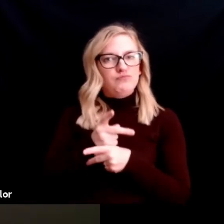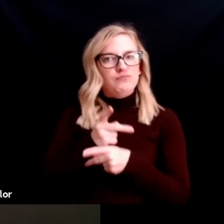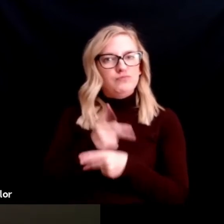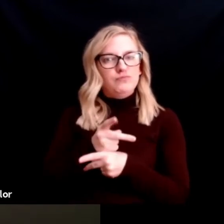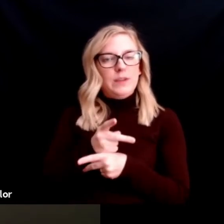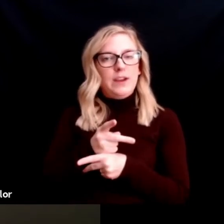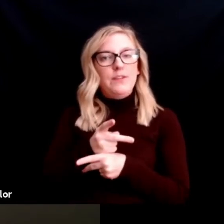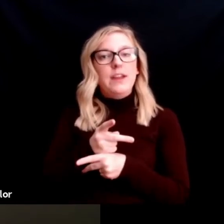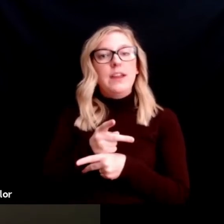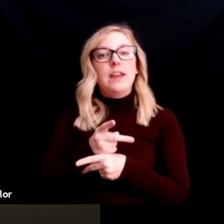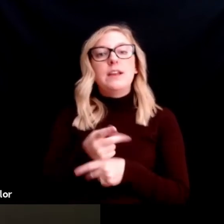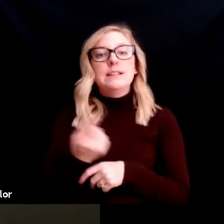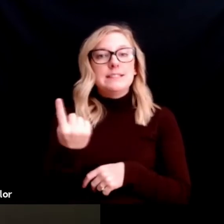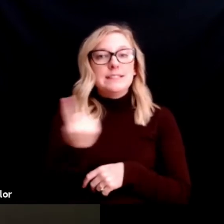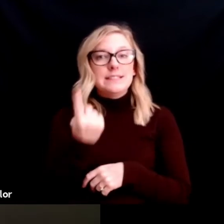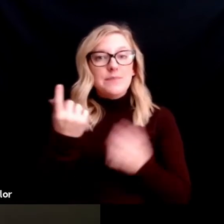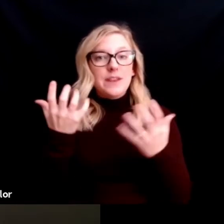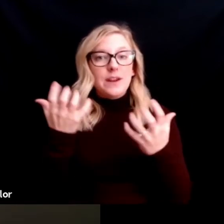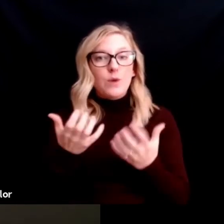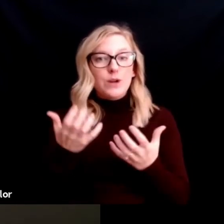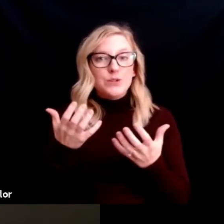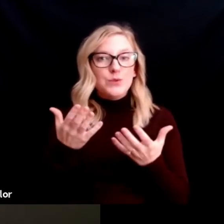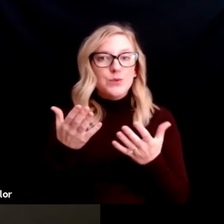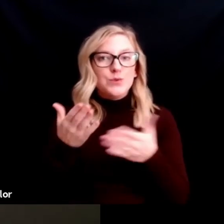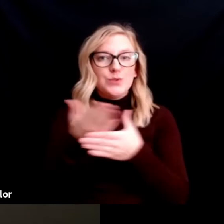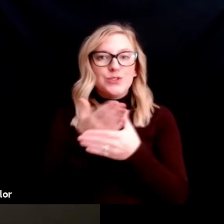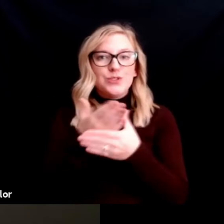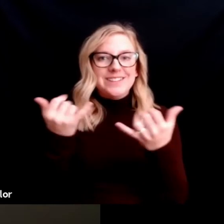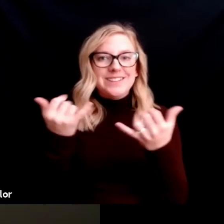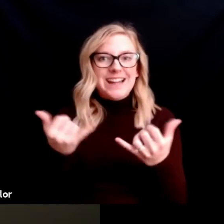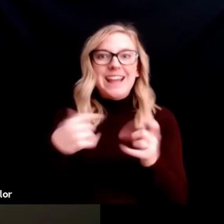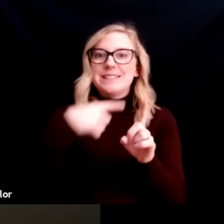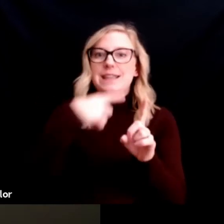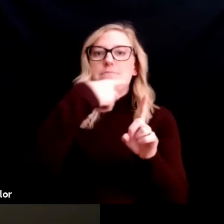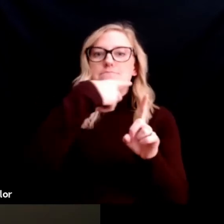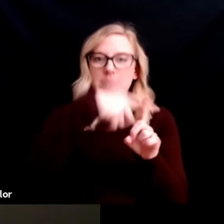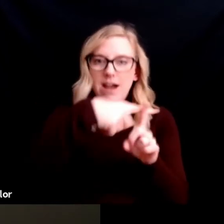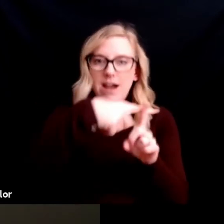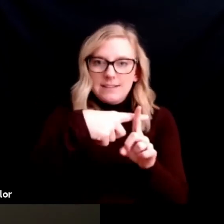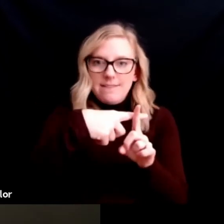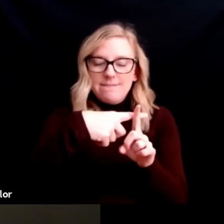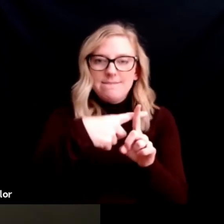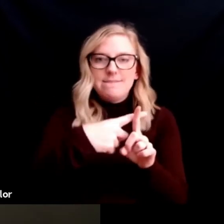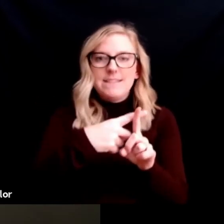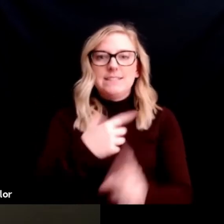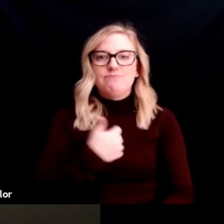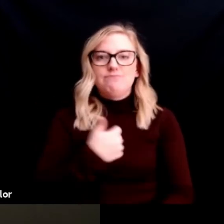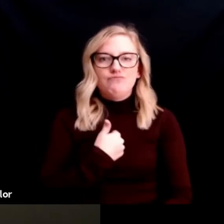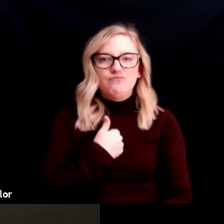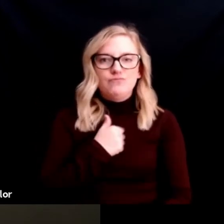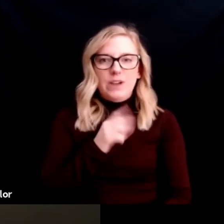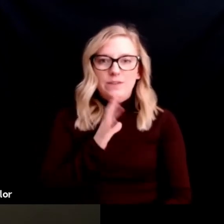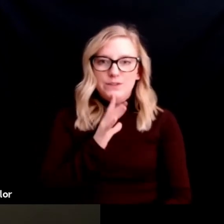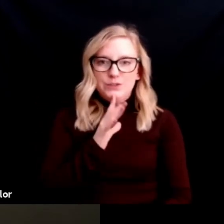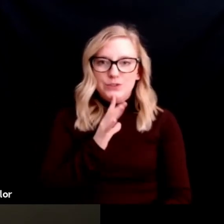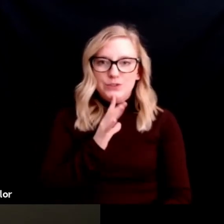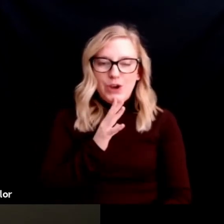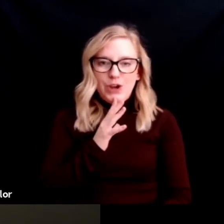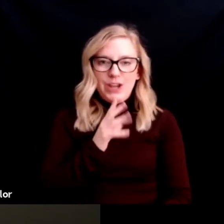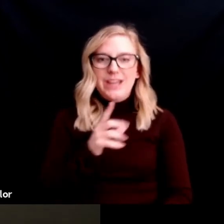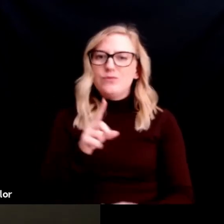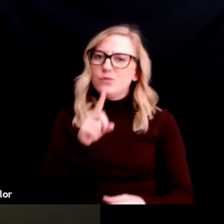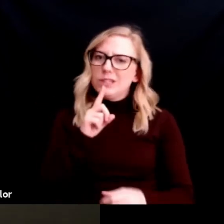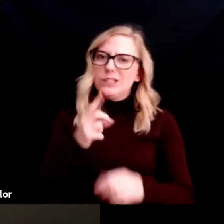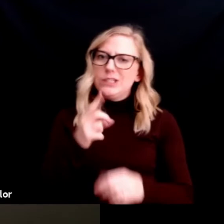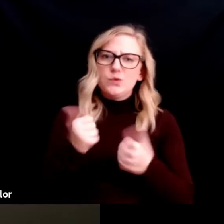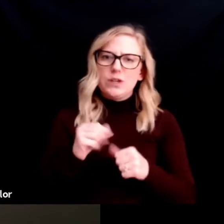actually, that I wanted to bring up was that positive self-talk. So, using that to increase self-esteem